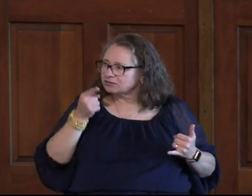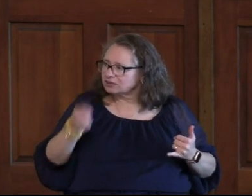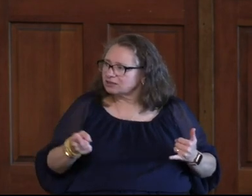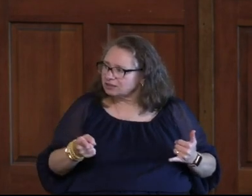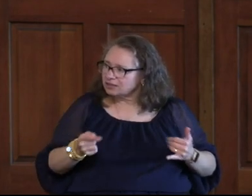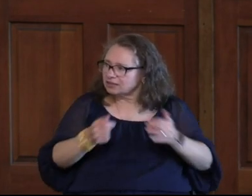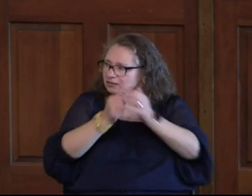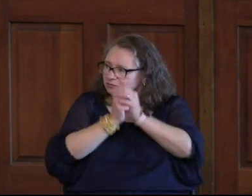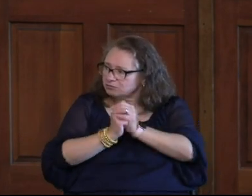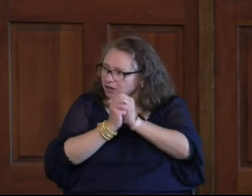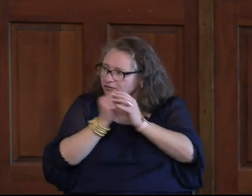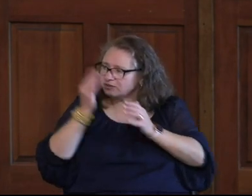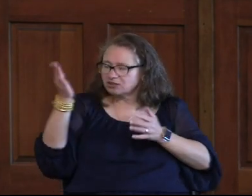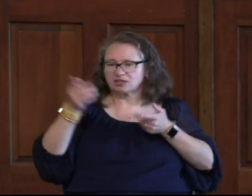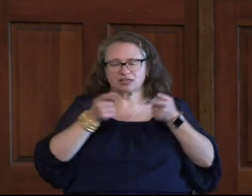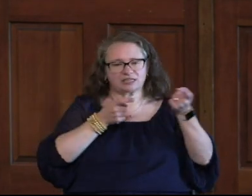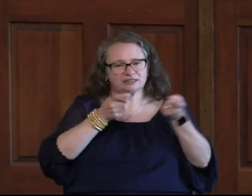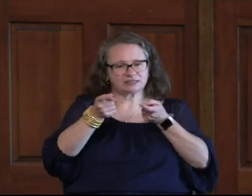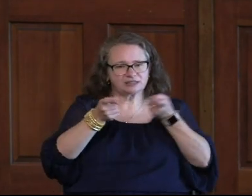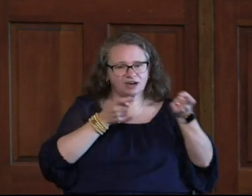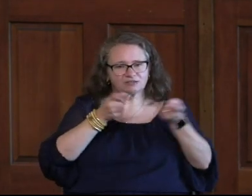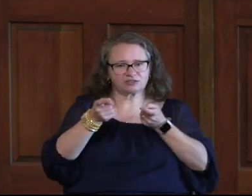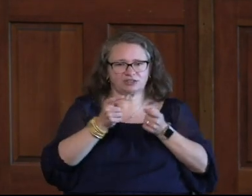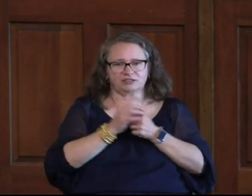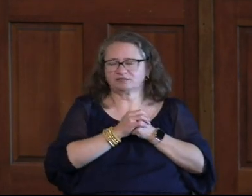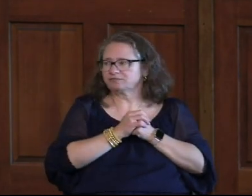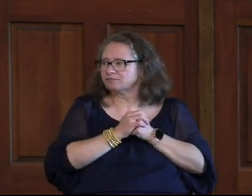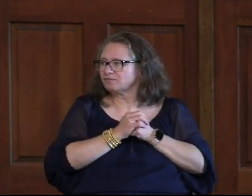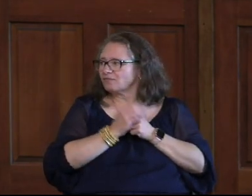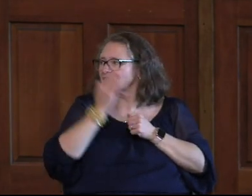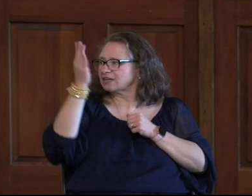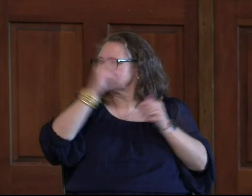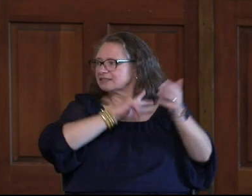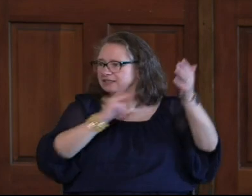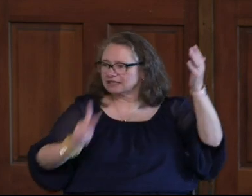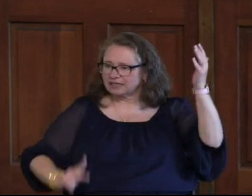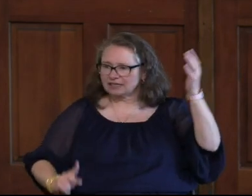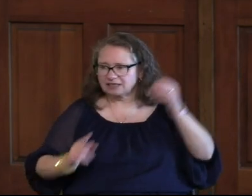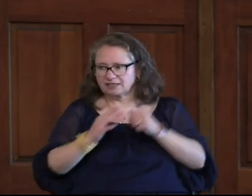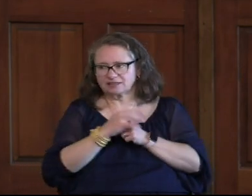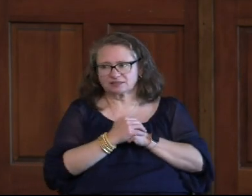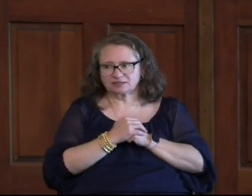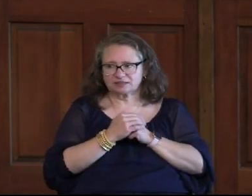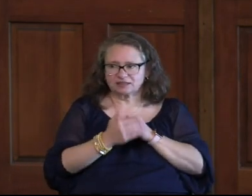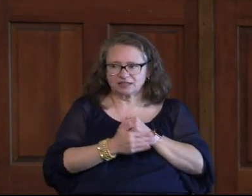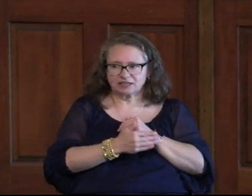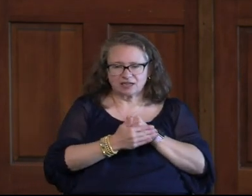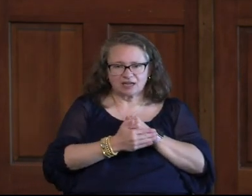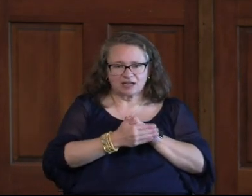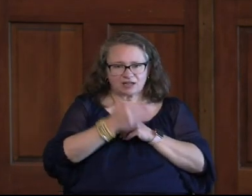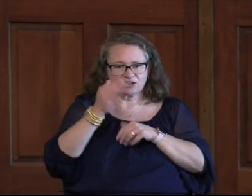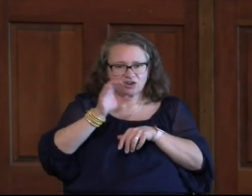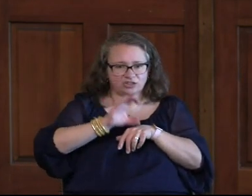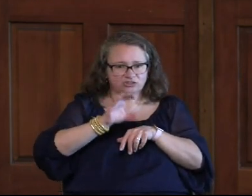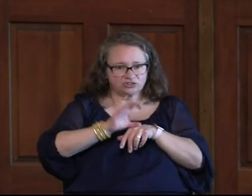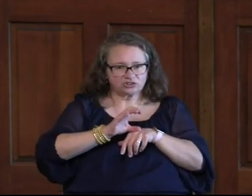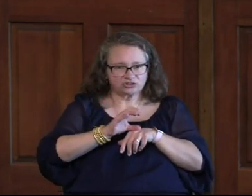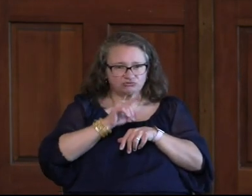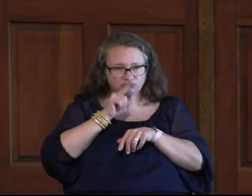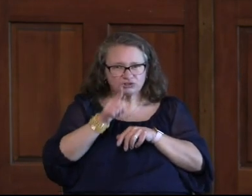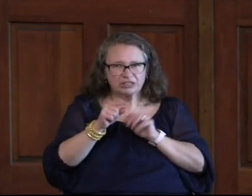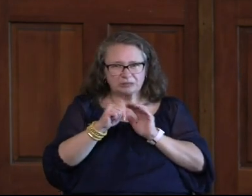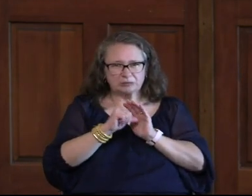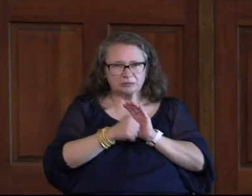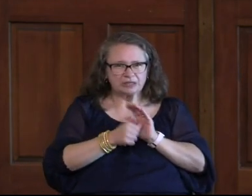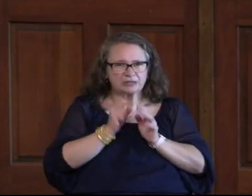He's Praying For You He's Sovereign He's The King And In The Early Church Realized That If We Could Really